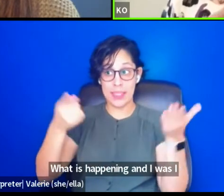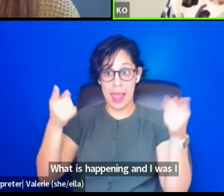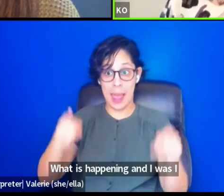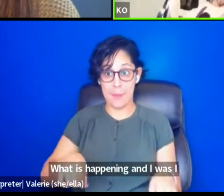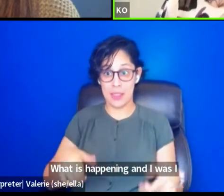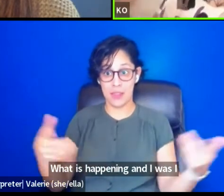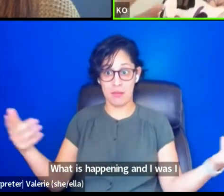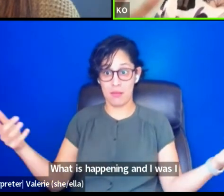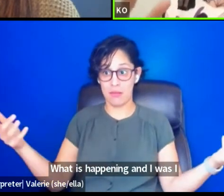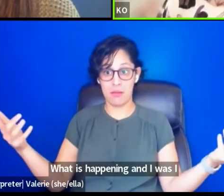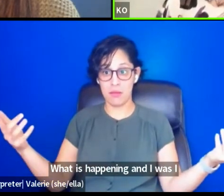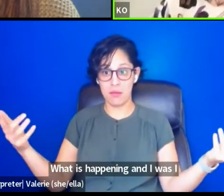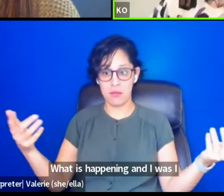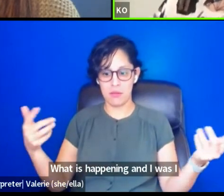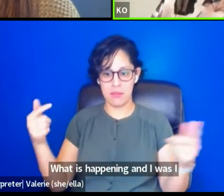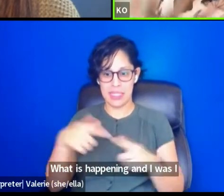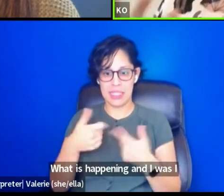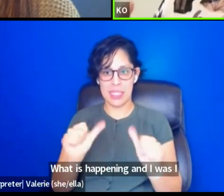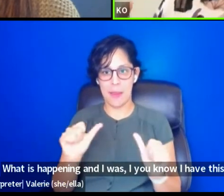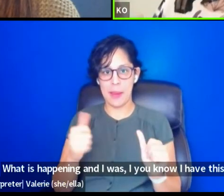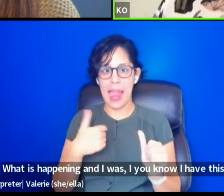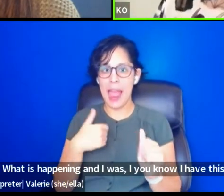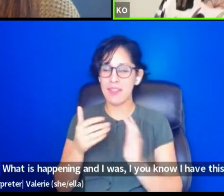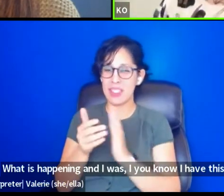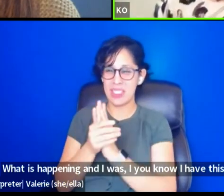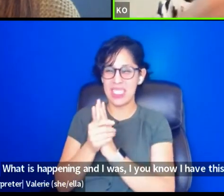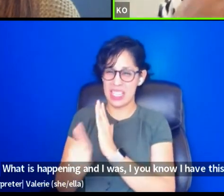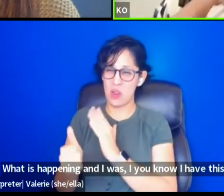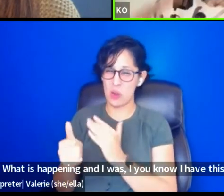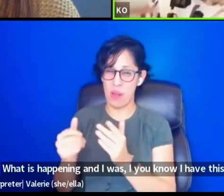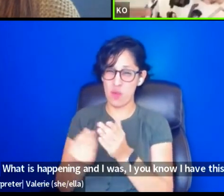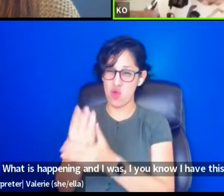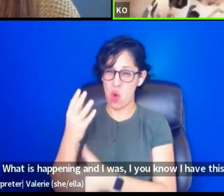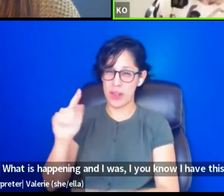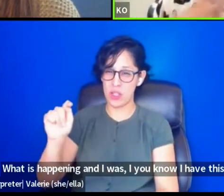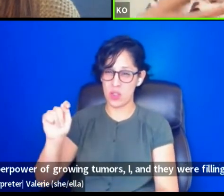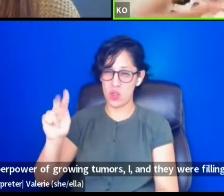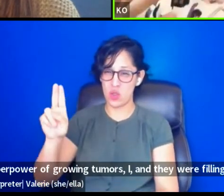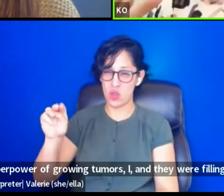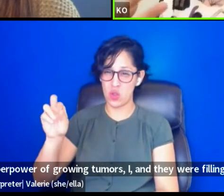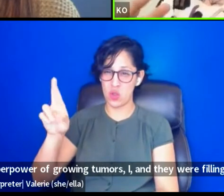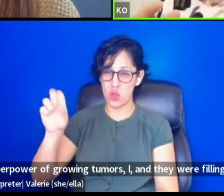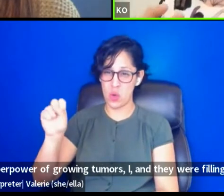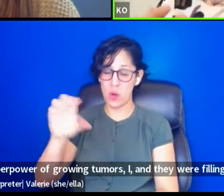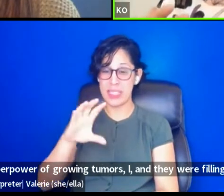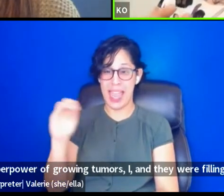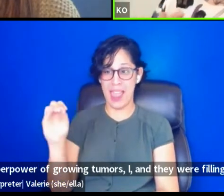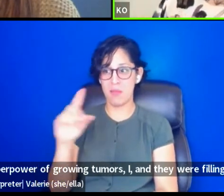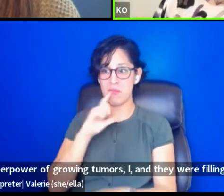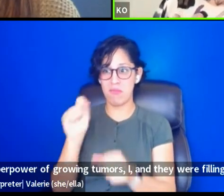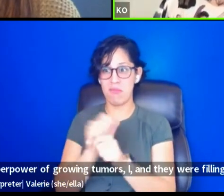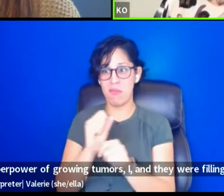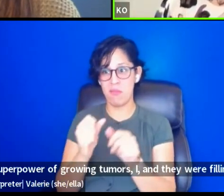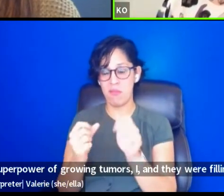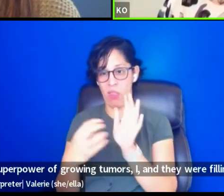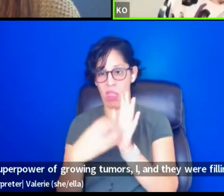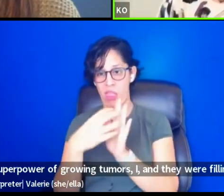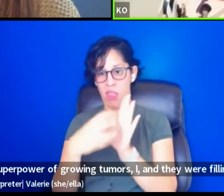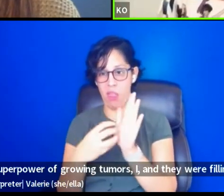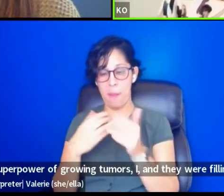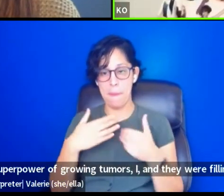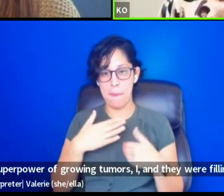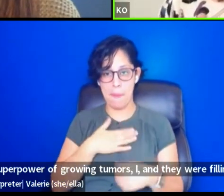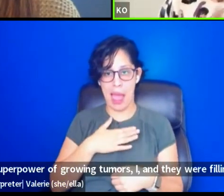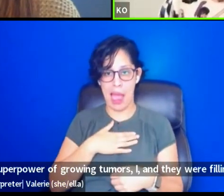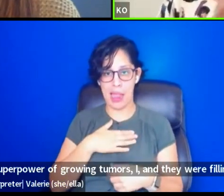you know, I, I have this superpower of growing tumors. I, and they were filling my uterus. And so the doctors were saying, you know,